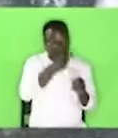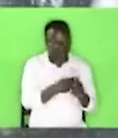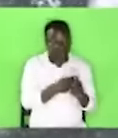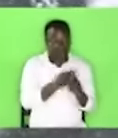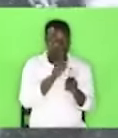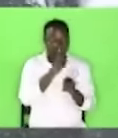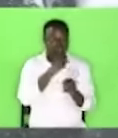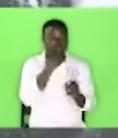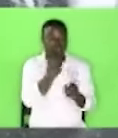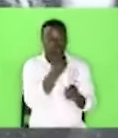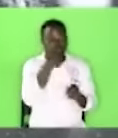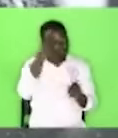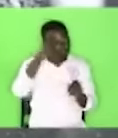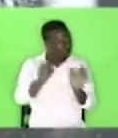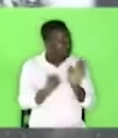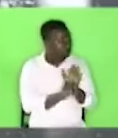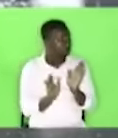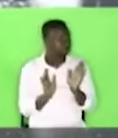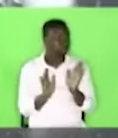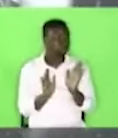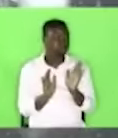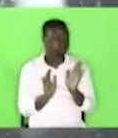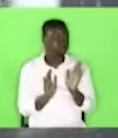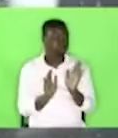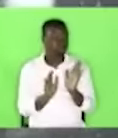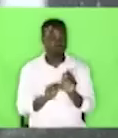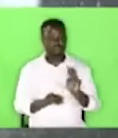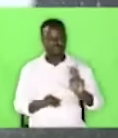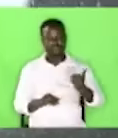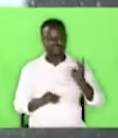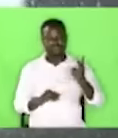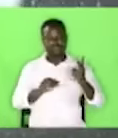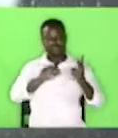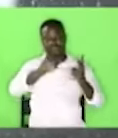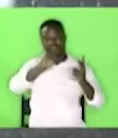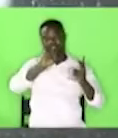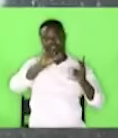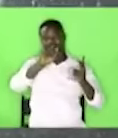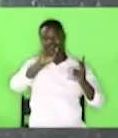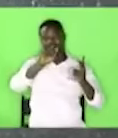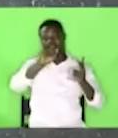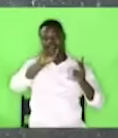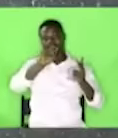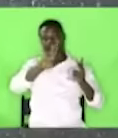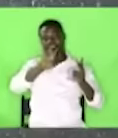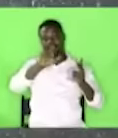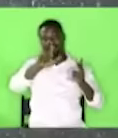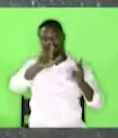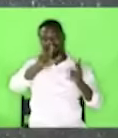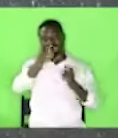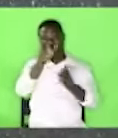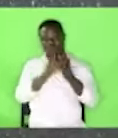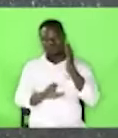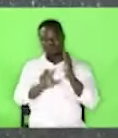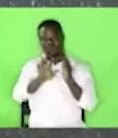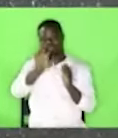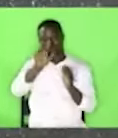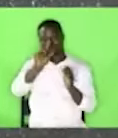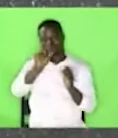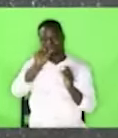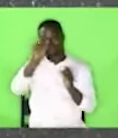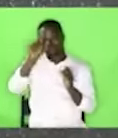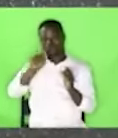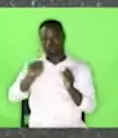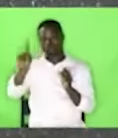identification. 2 Samuel chapter 20 verse 1. 2 Samuel 20